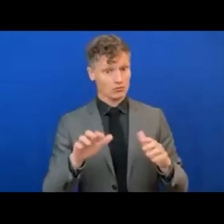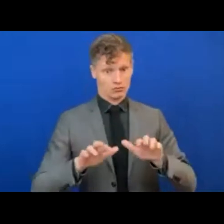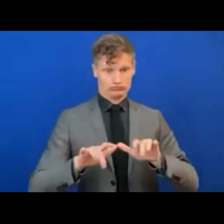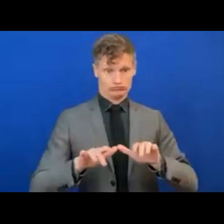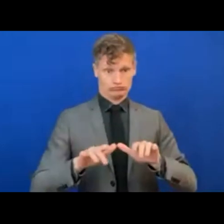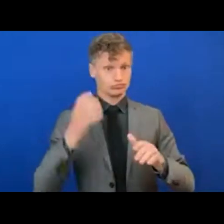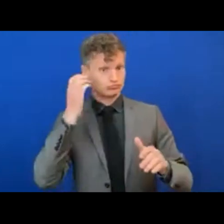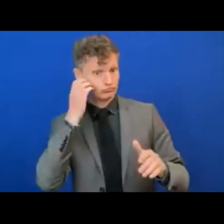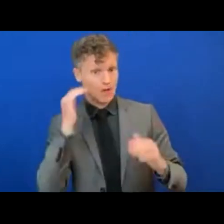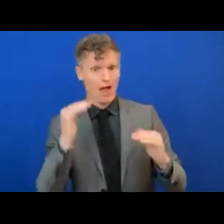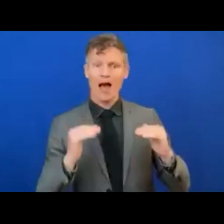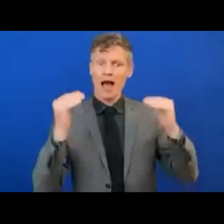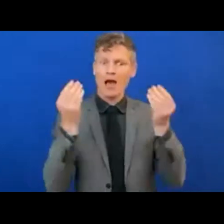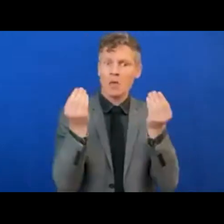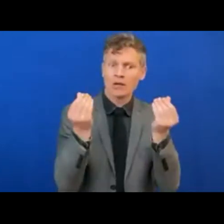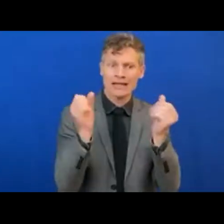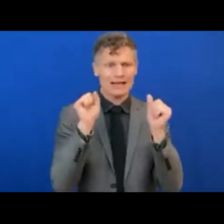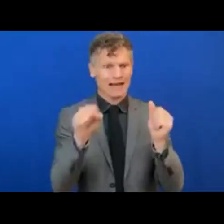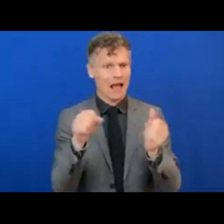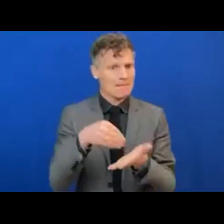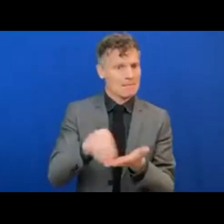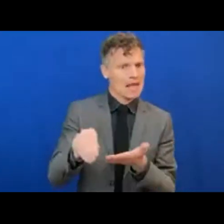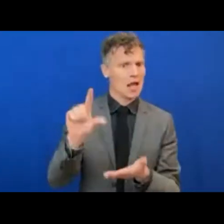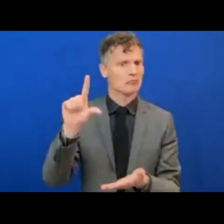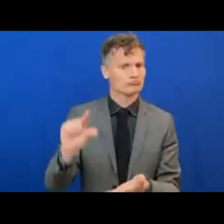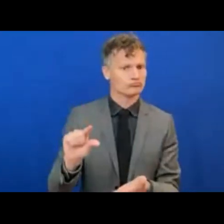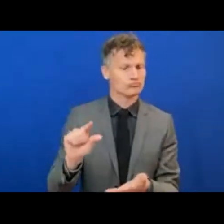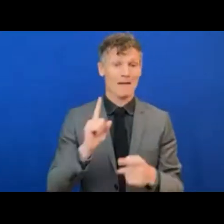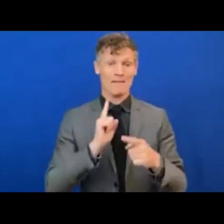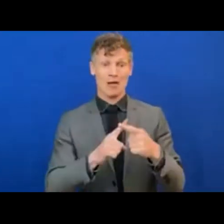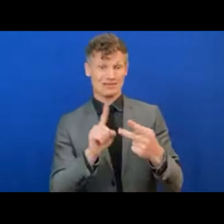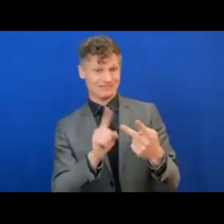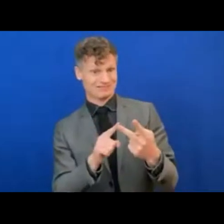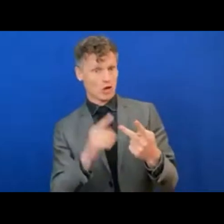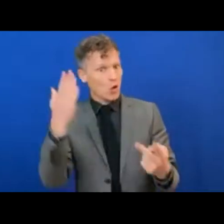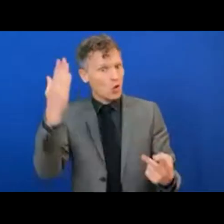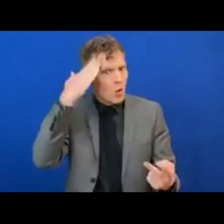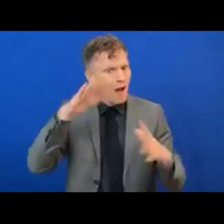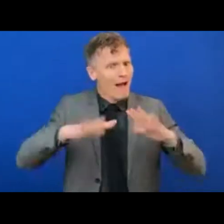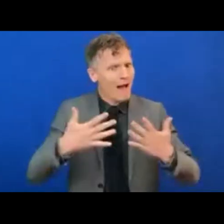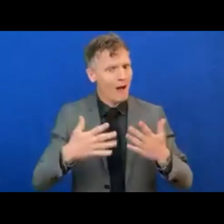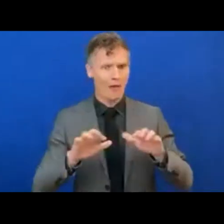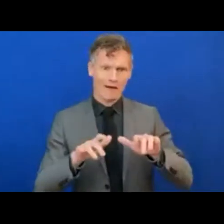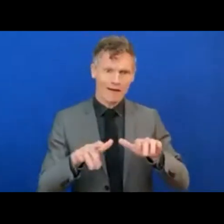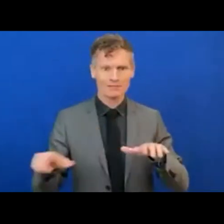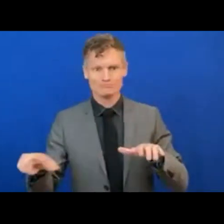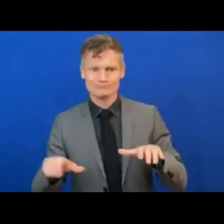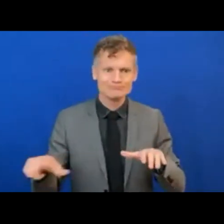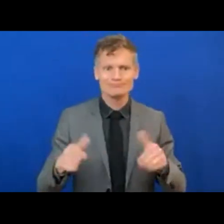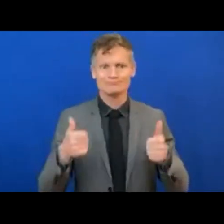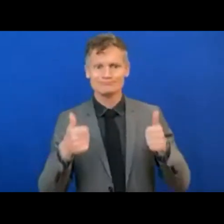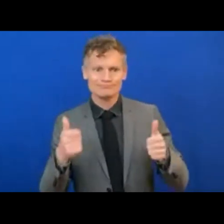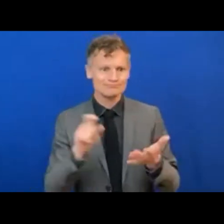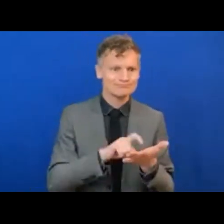literacy competency that is needed to utilize the technology efficiently. As a